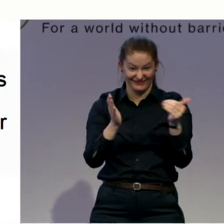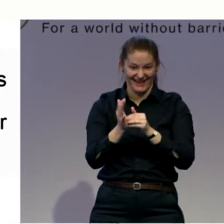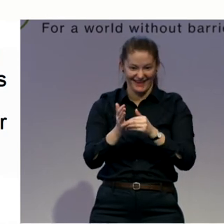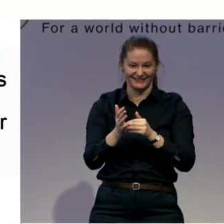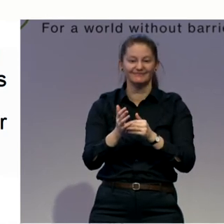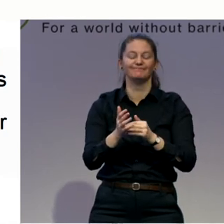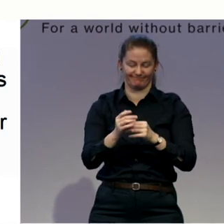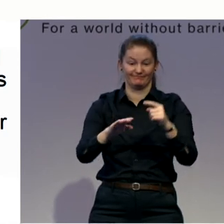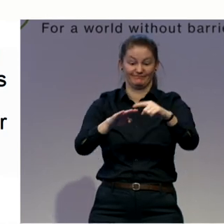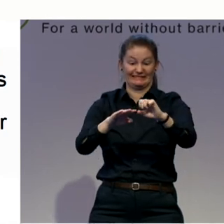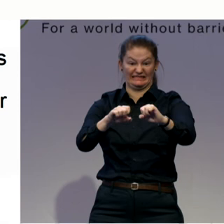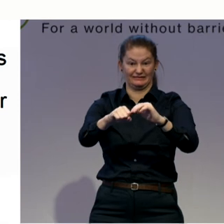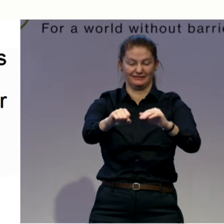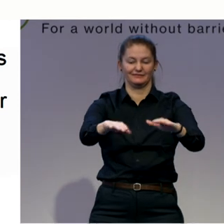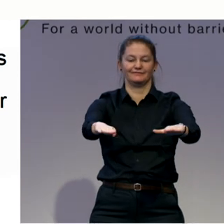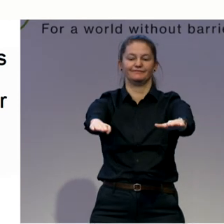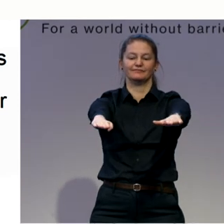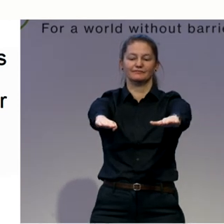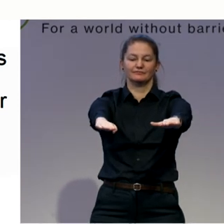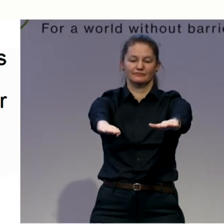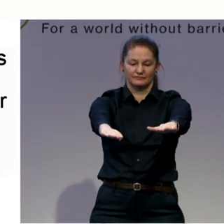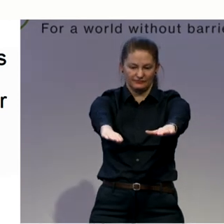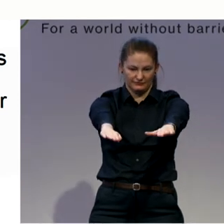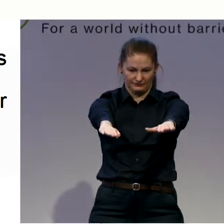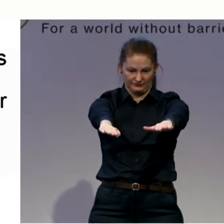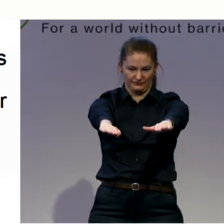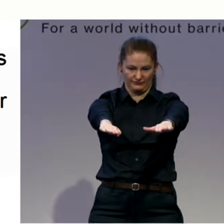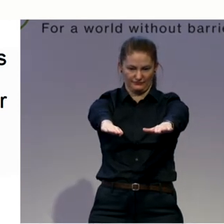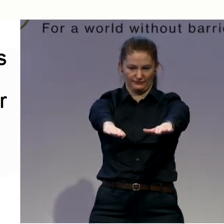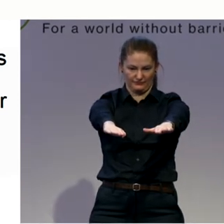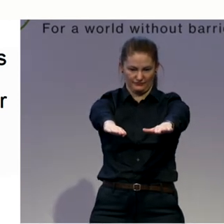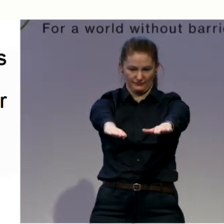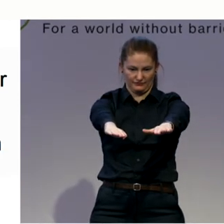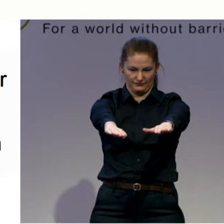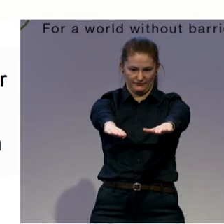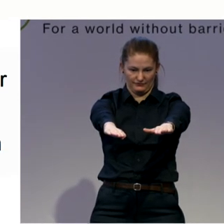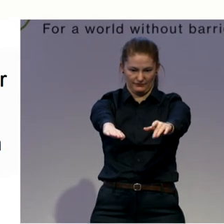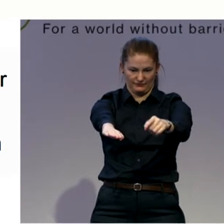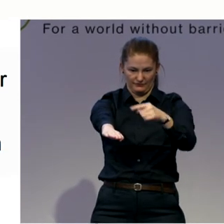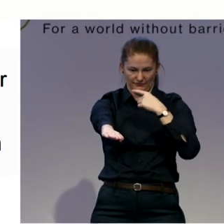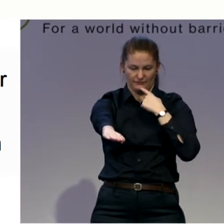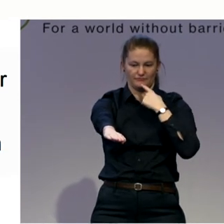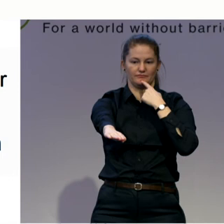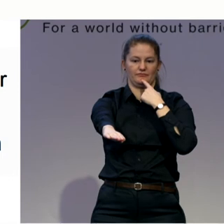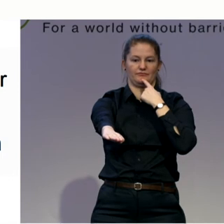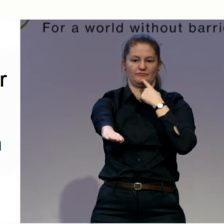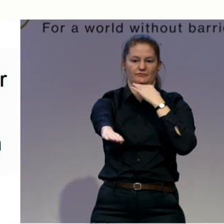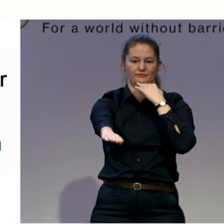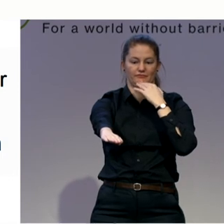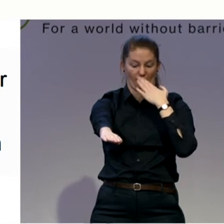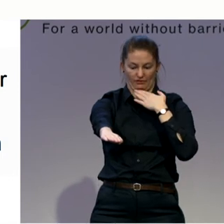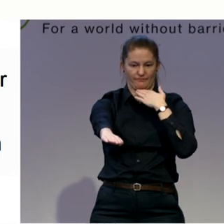forward. Open your scapulas, keeping your shoulders down and your head long. And come back. And the last one.